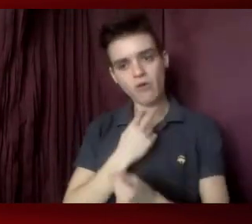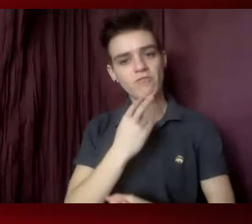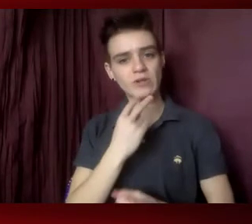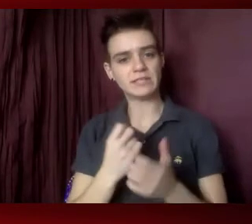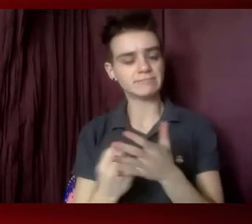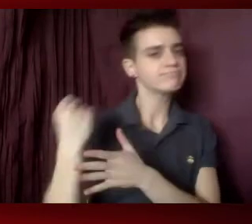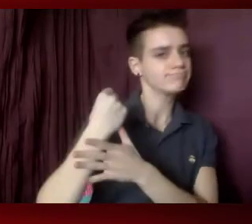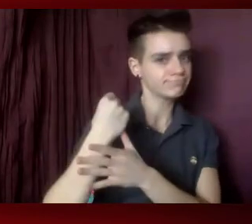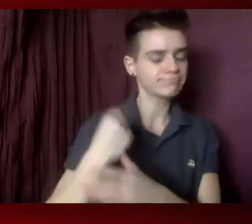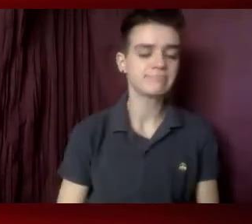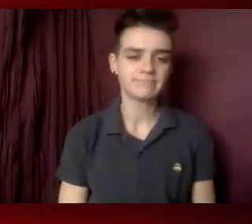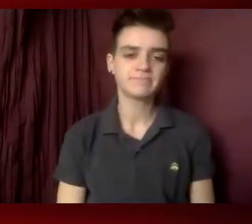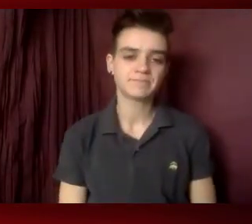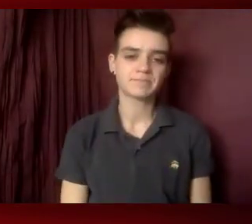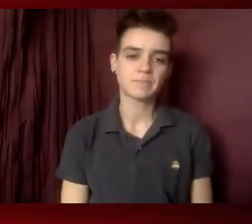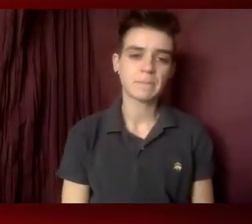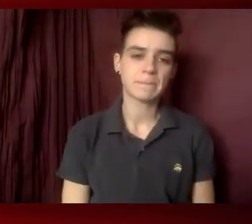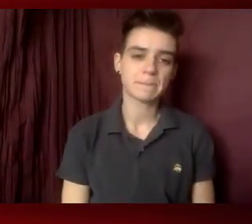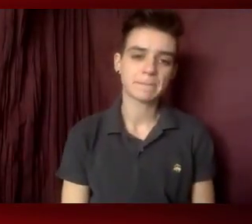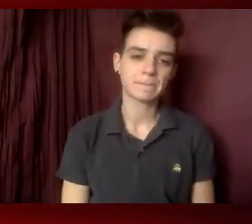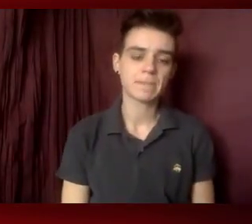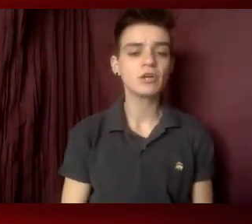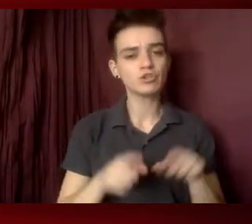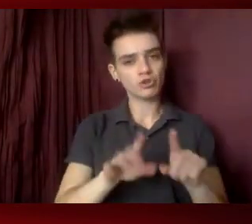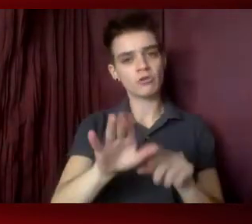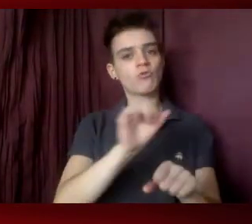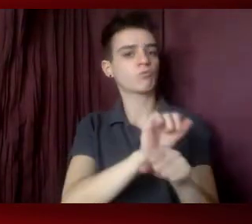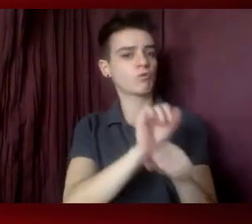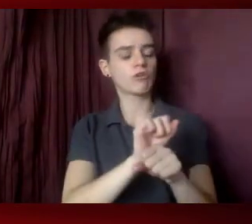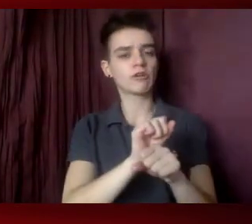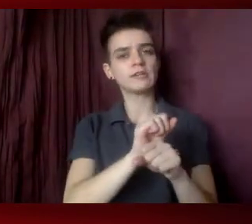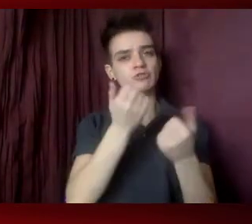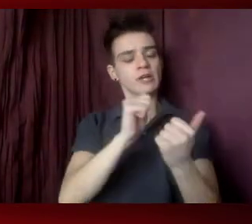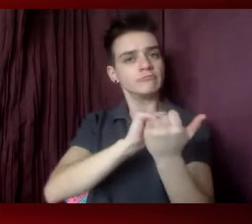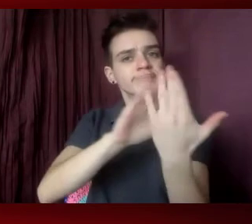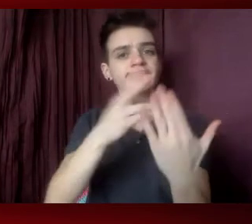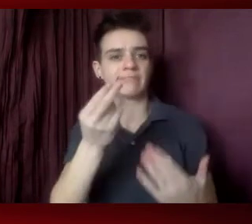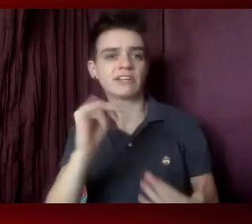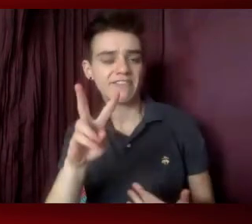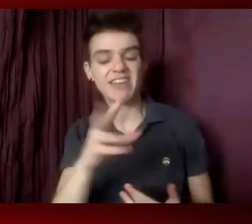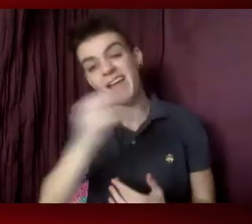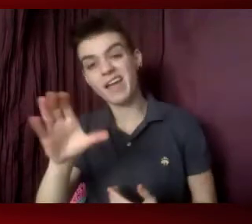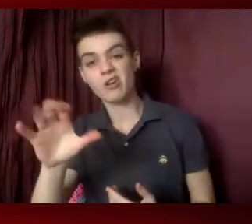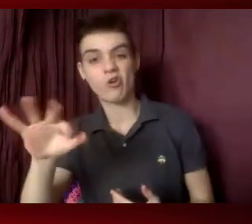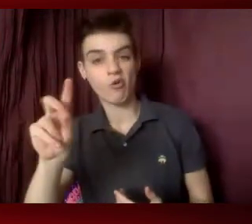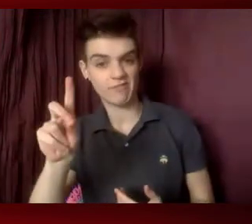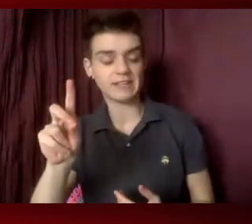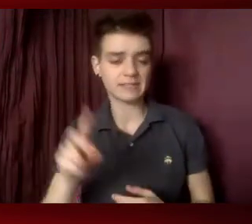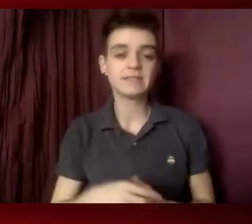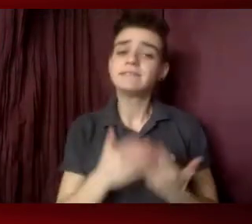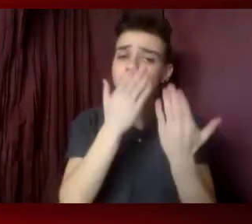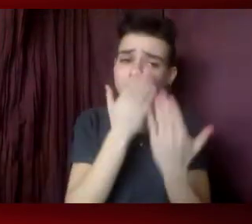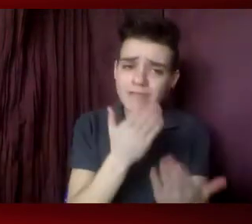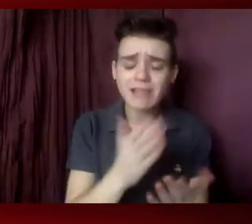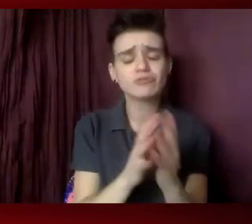work to end the HIV epidemic and also in your new role as you help to address the COVID-19 pandemic. Thank you, Dimitri.